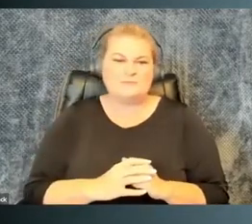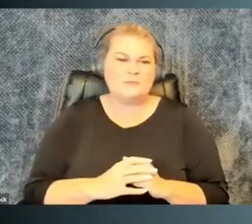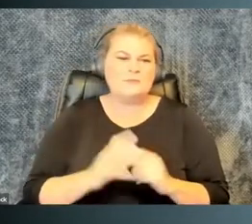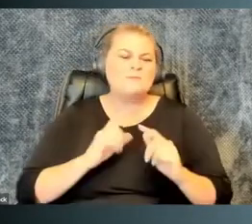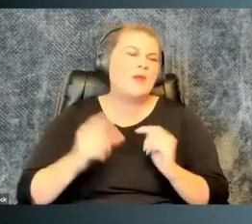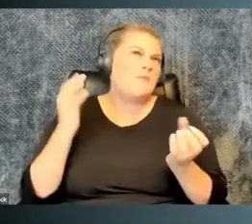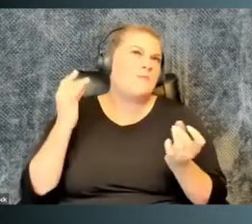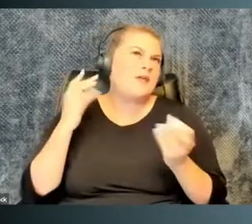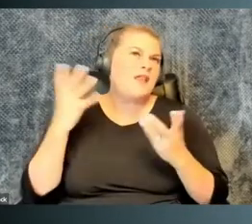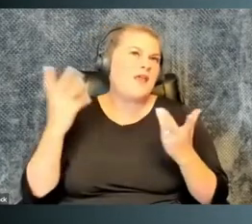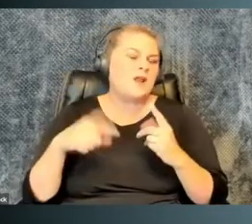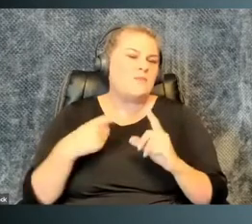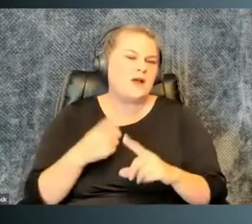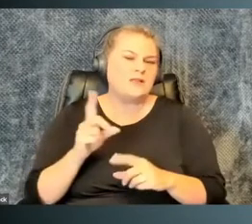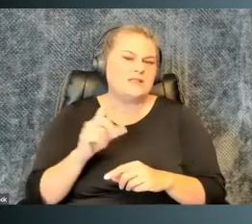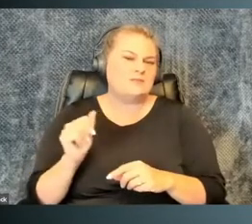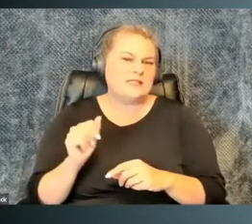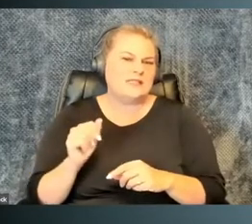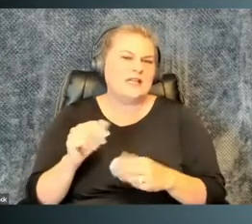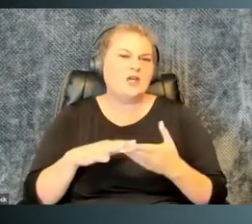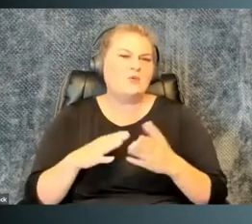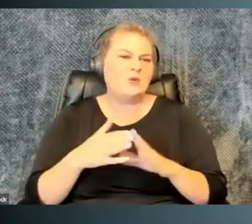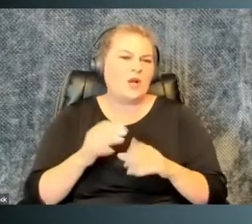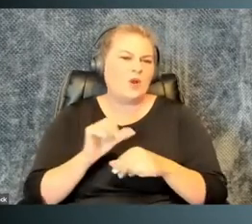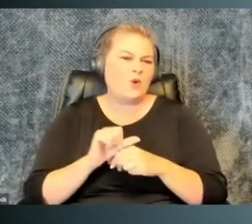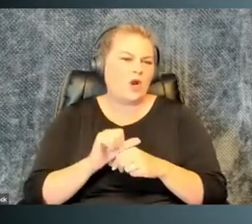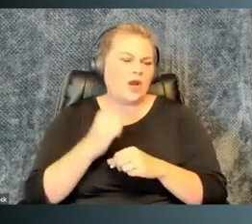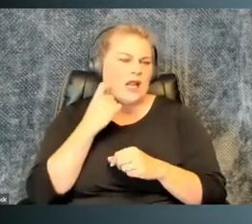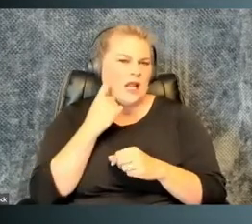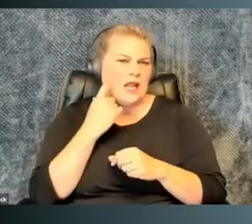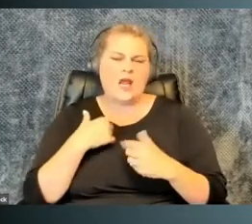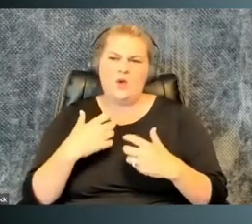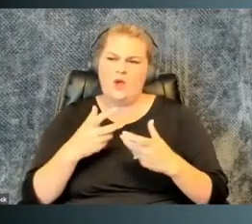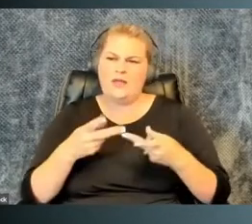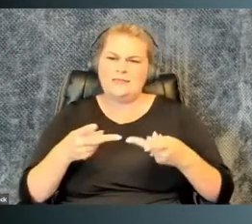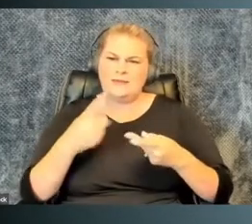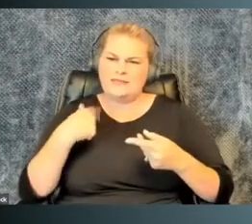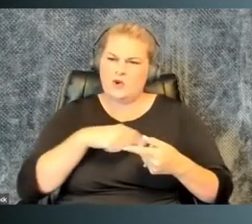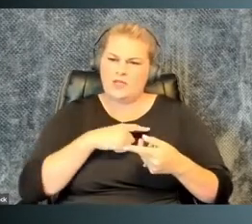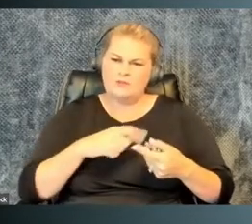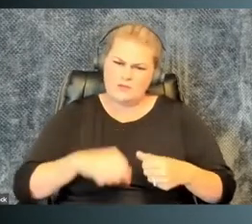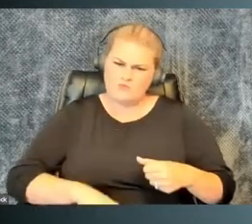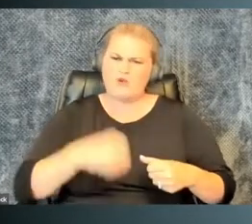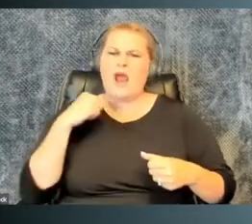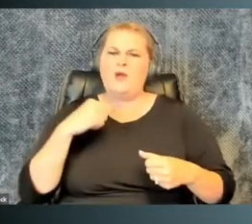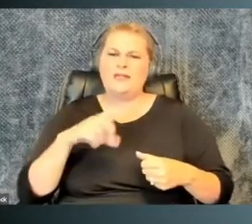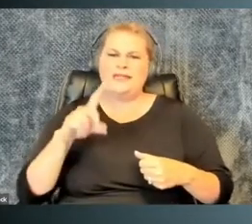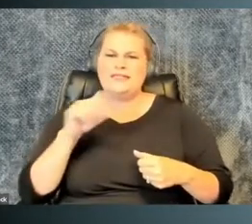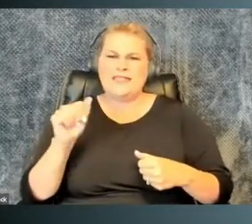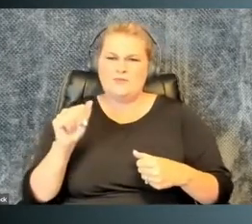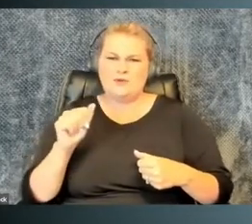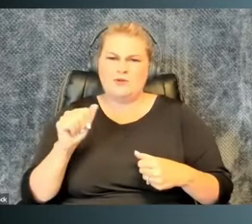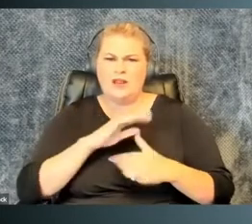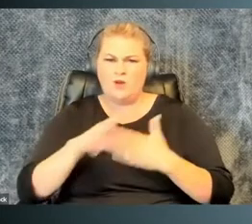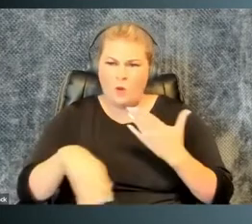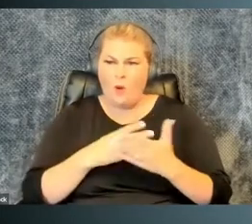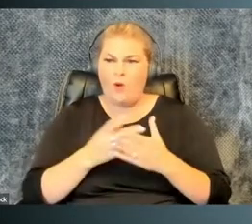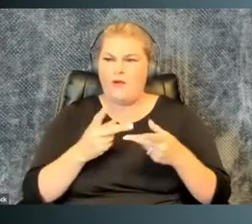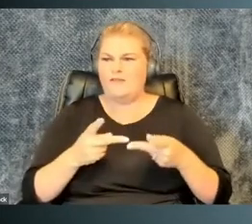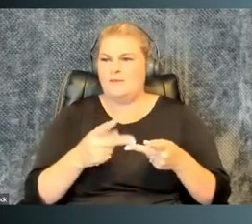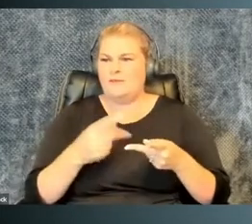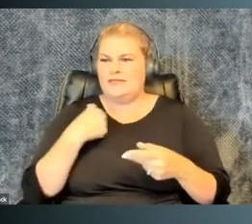of the National Science Foundation. But I'm thinking a lot about disability community work lately. I want a space for us to be proudly